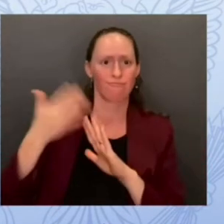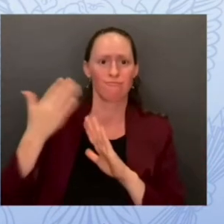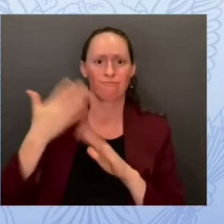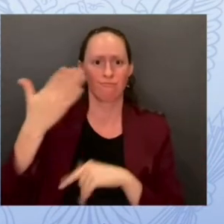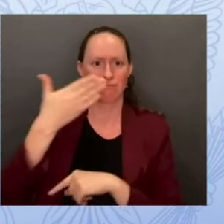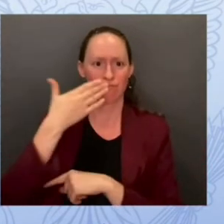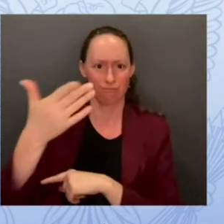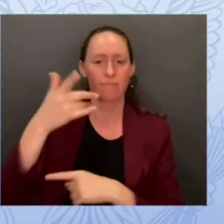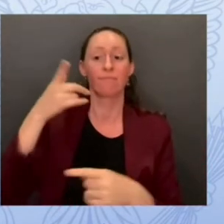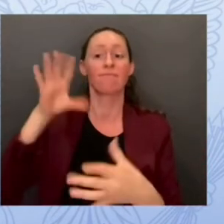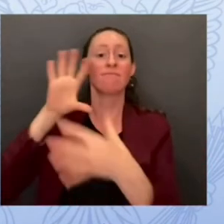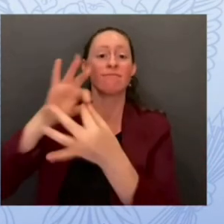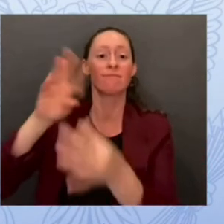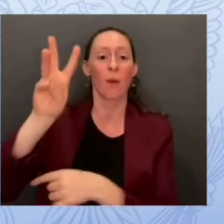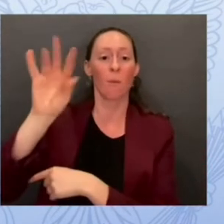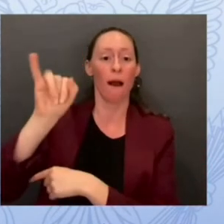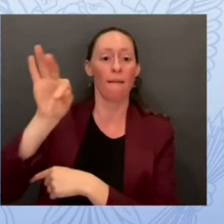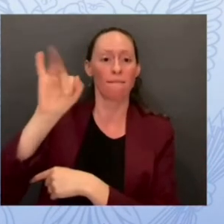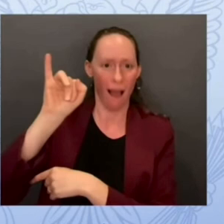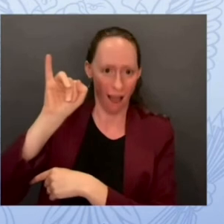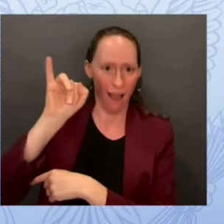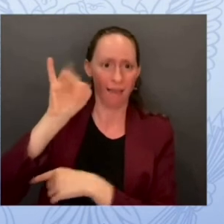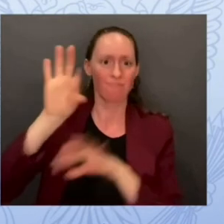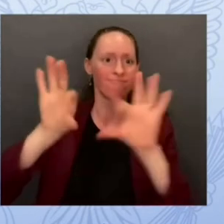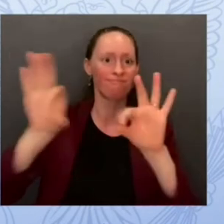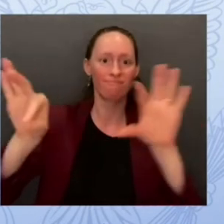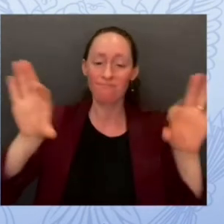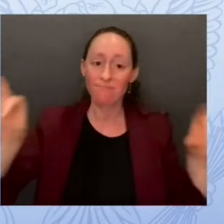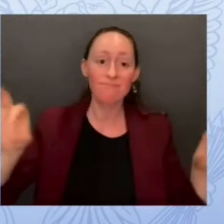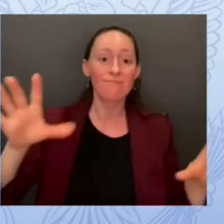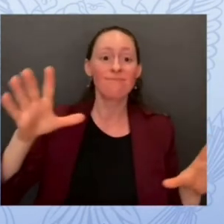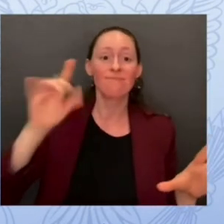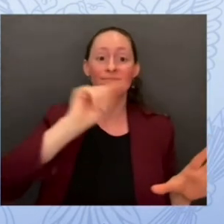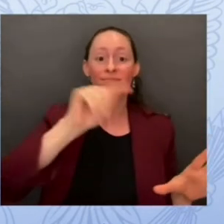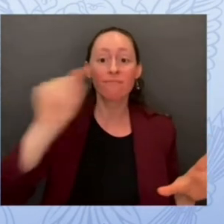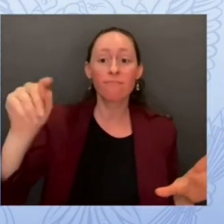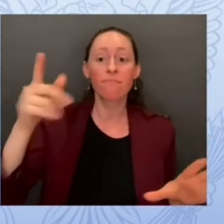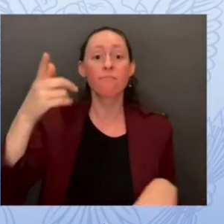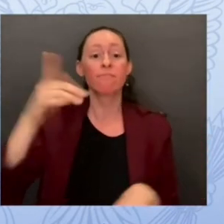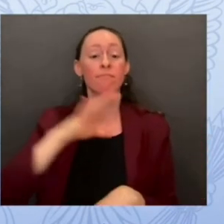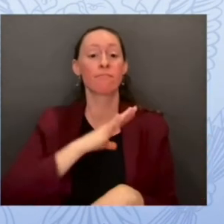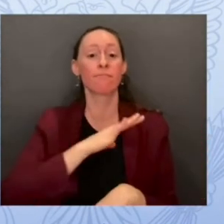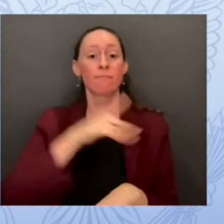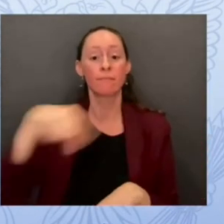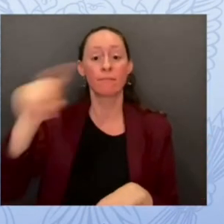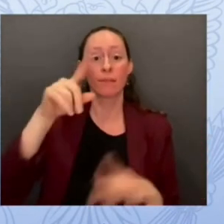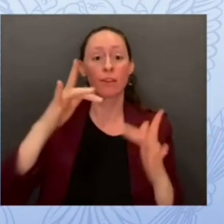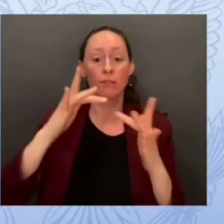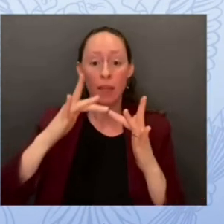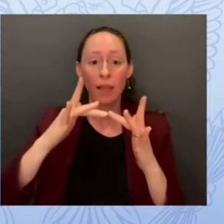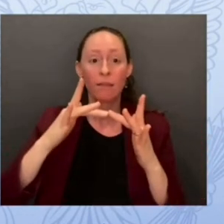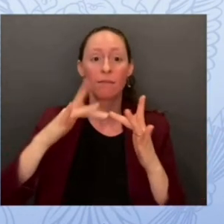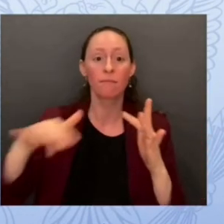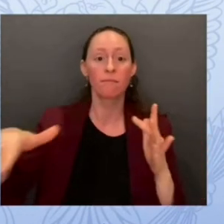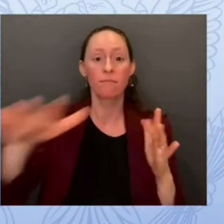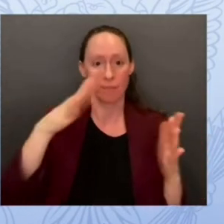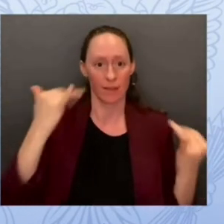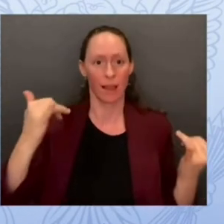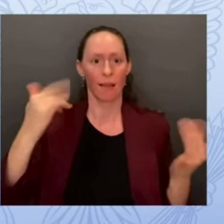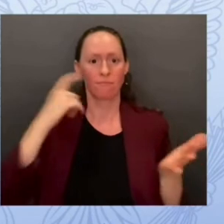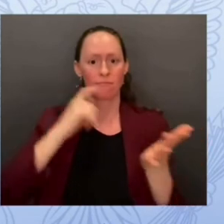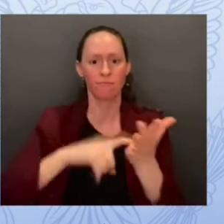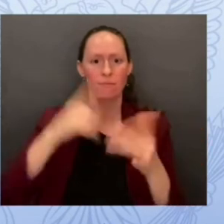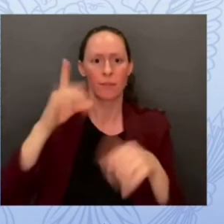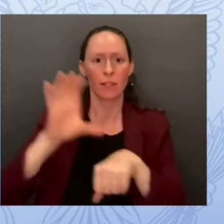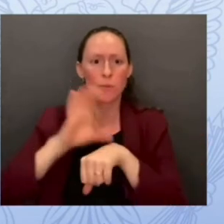program has been focused on supporting basic connectivity we've heard loud and clear from stakeholders that cyber security is an increasing concern that's because schools as we have